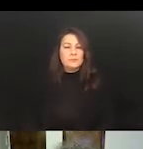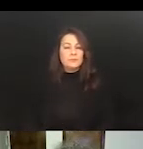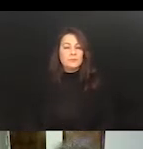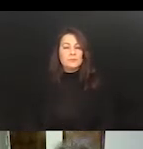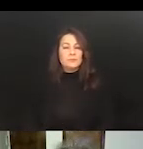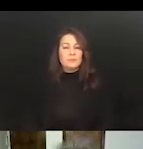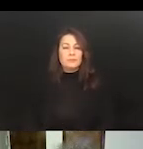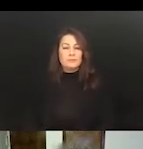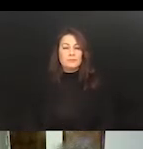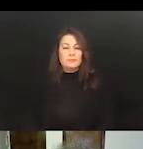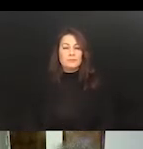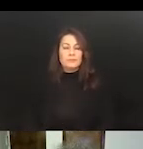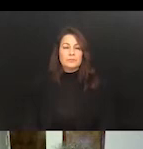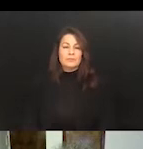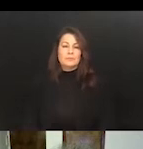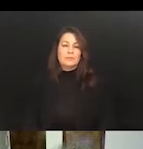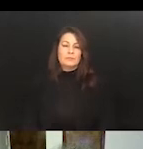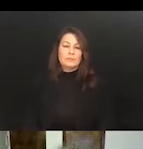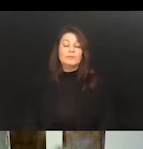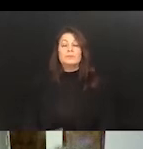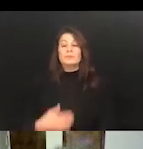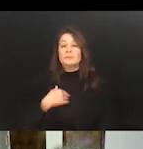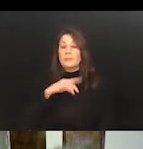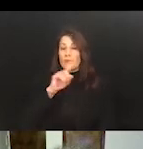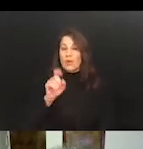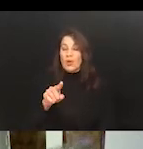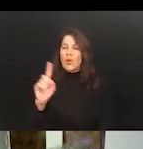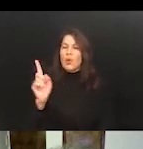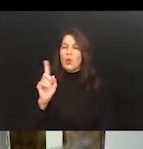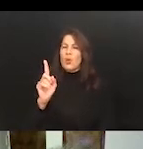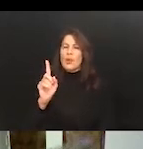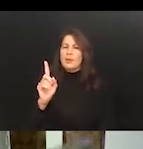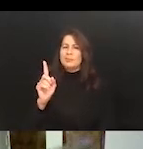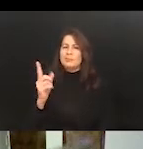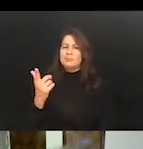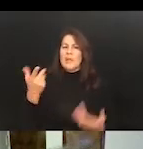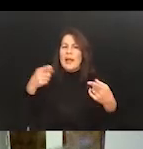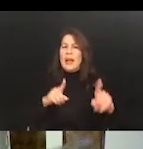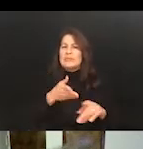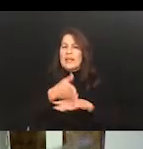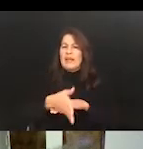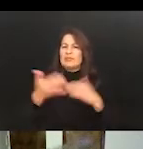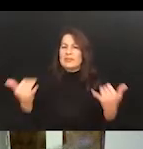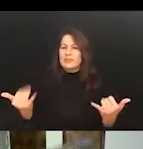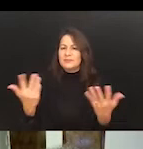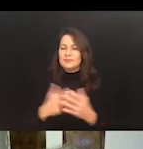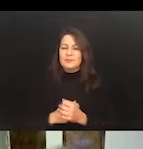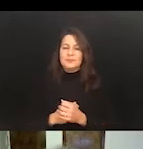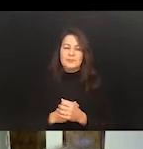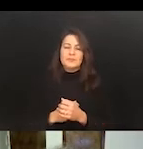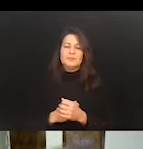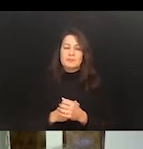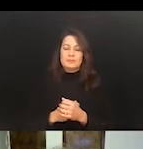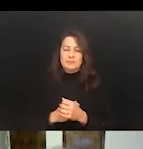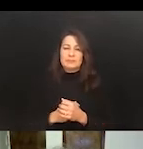Okay, so I asked this question, where do we go from here? And, and I, and again, sort of COVID-19